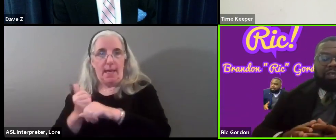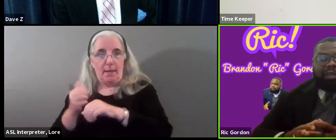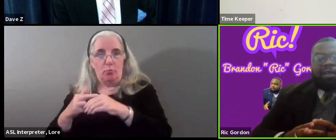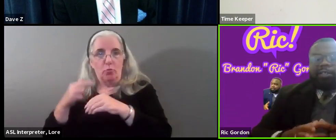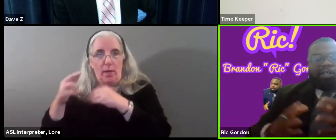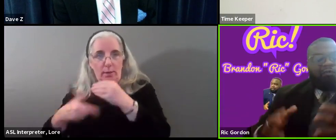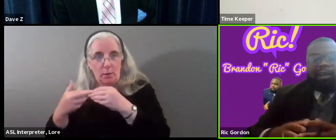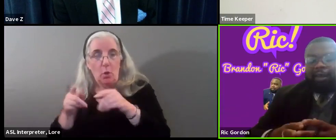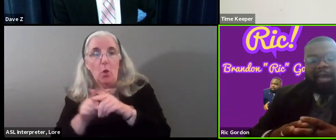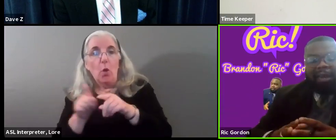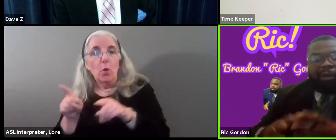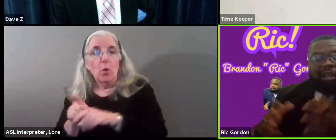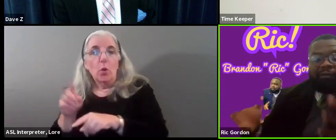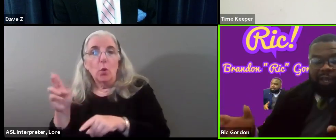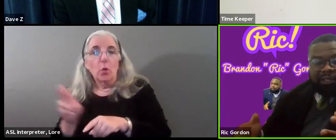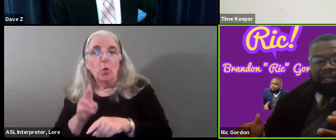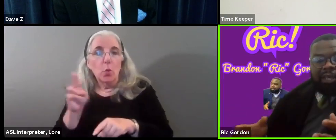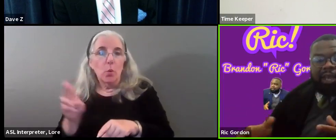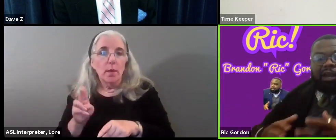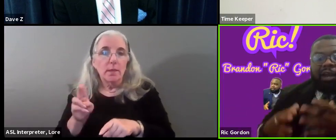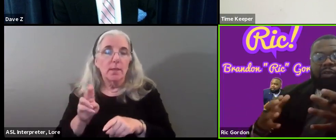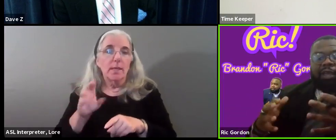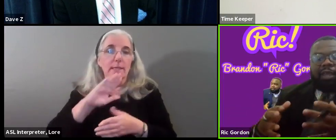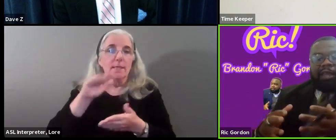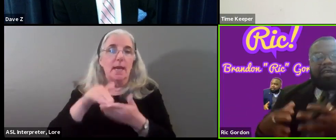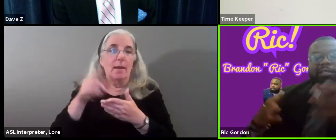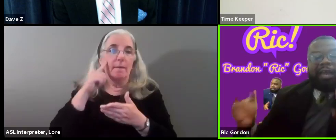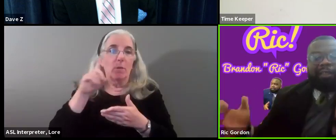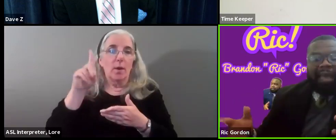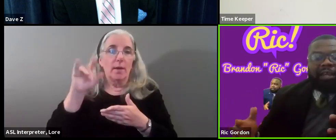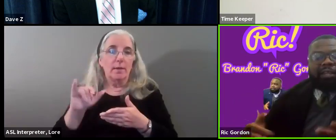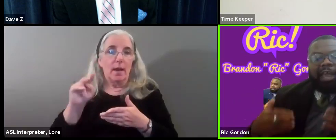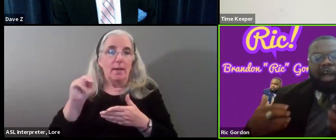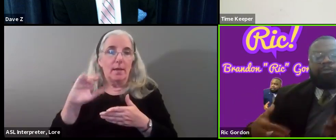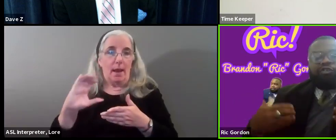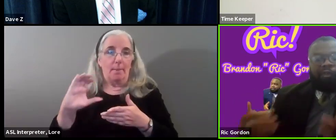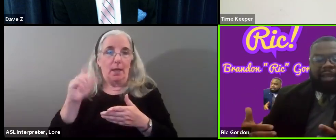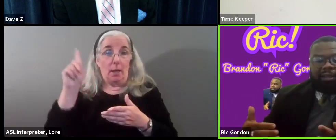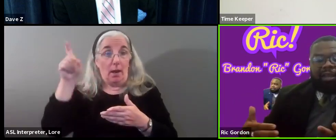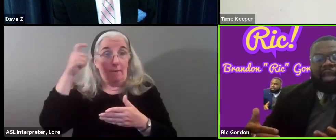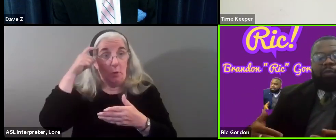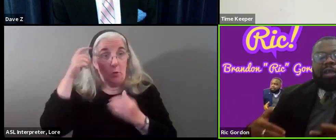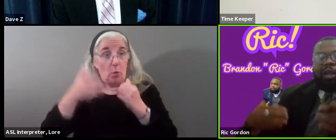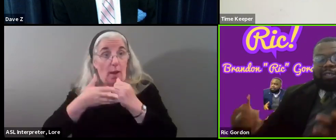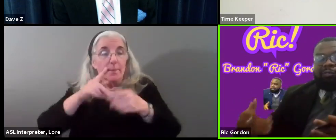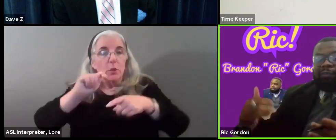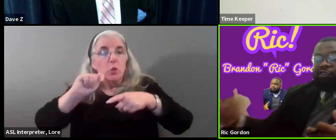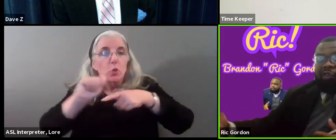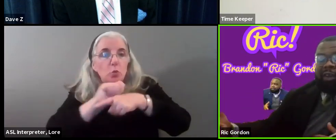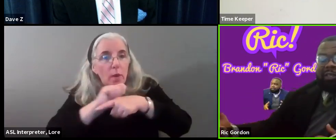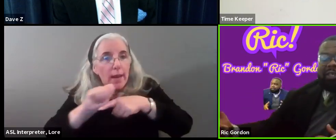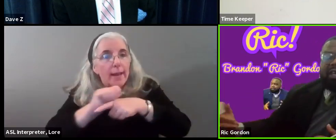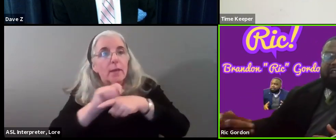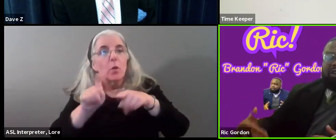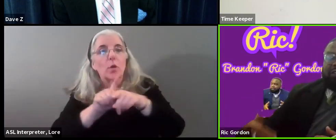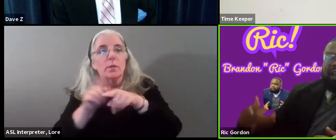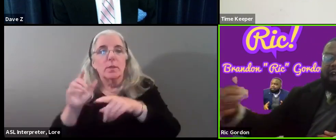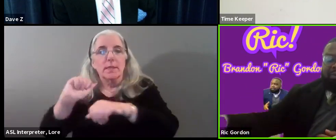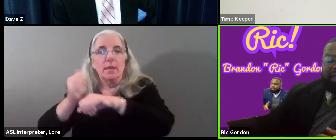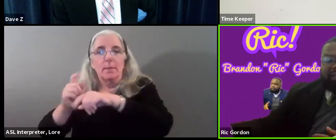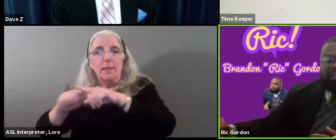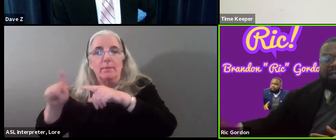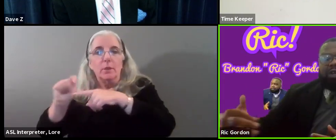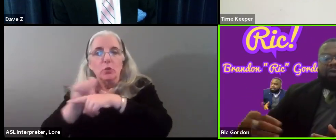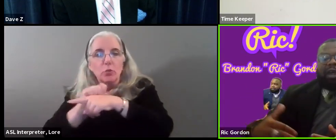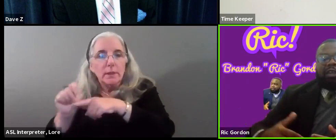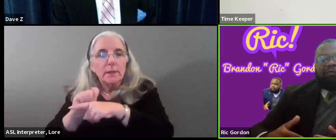also using the certified dynamic governance and other entities like that, that help train. And we could also have different trainings as far as